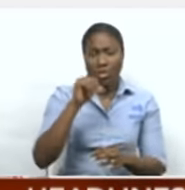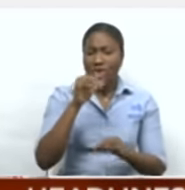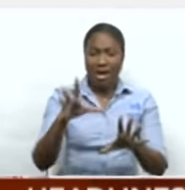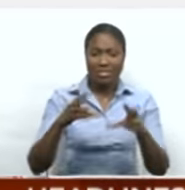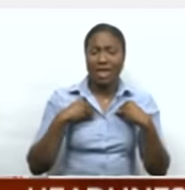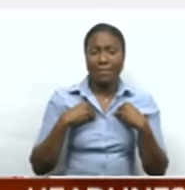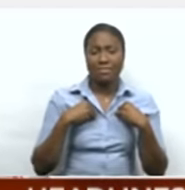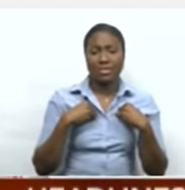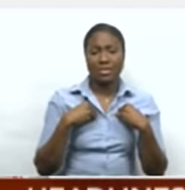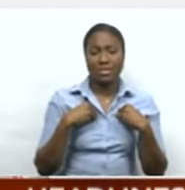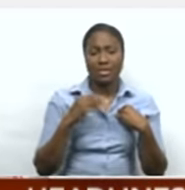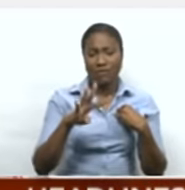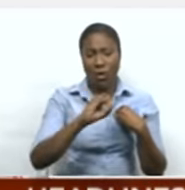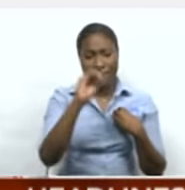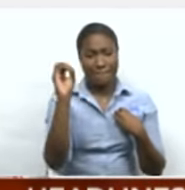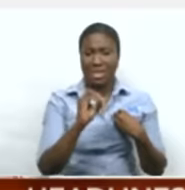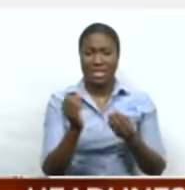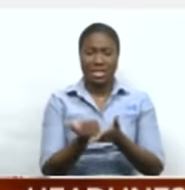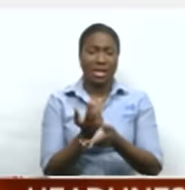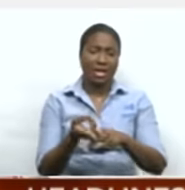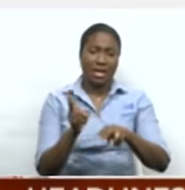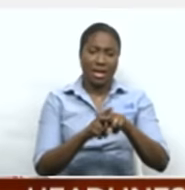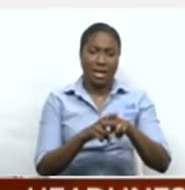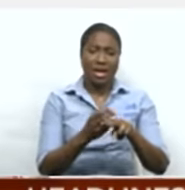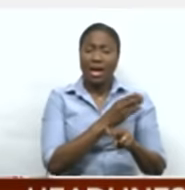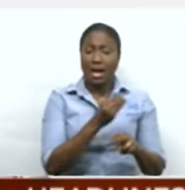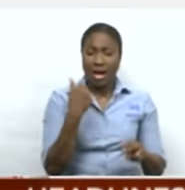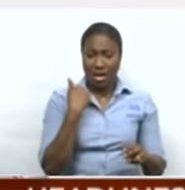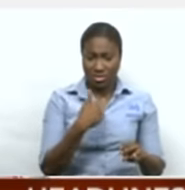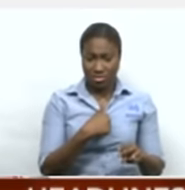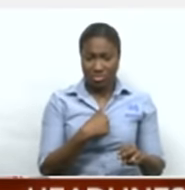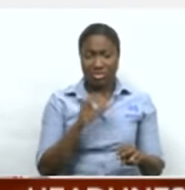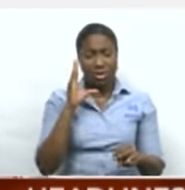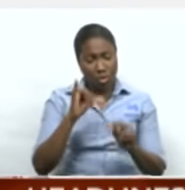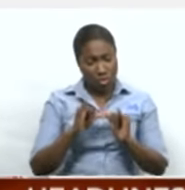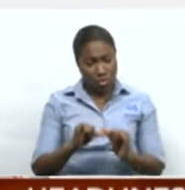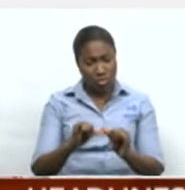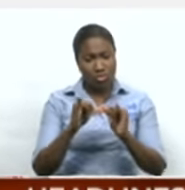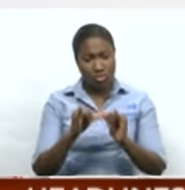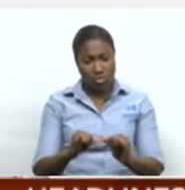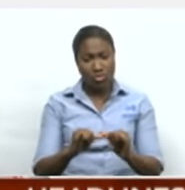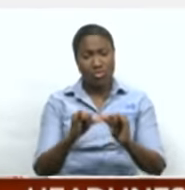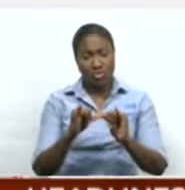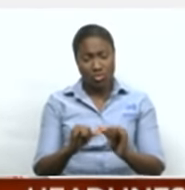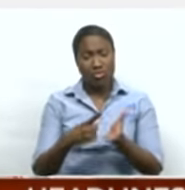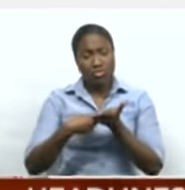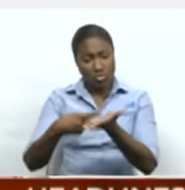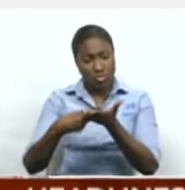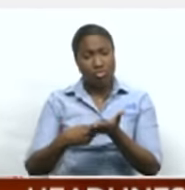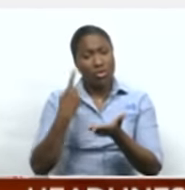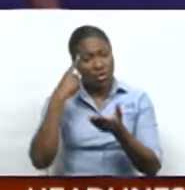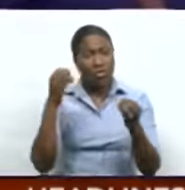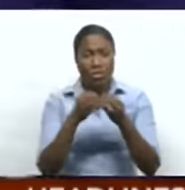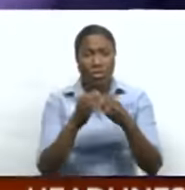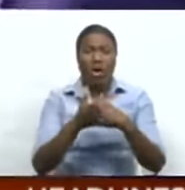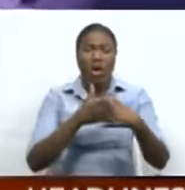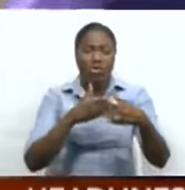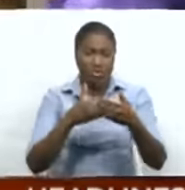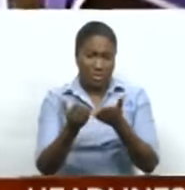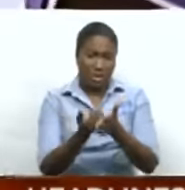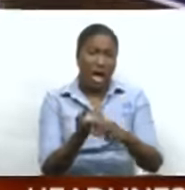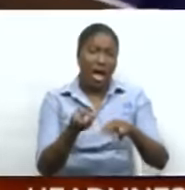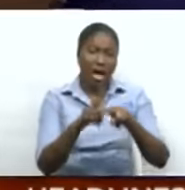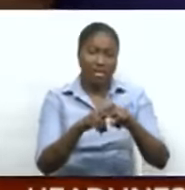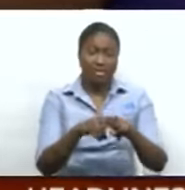for protest and that we have to continue pressing on to see if they could have our fear and then we could have a resolution. Bautiste